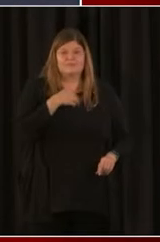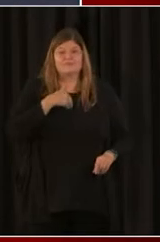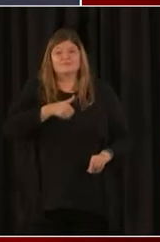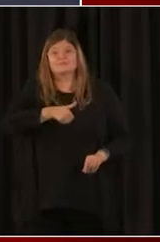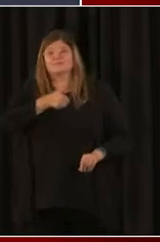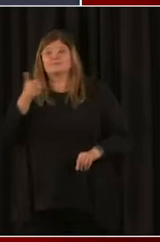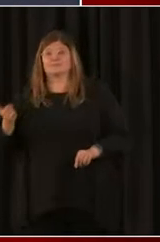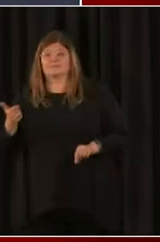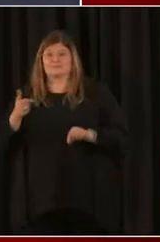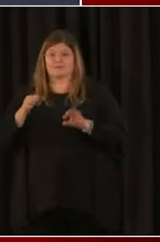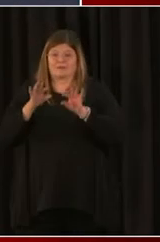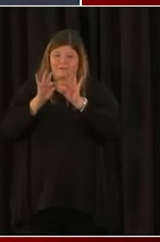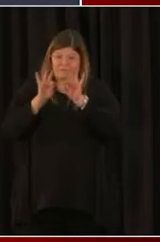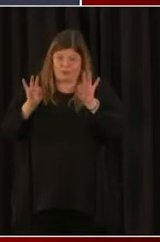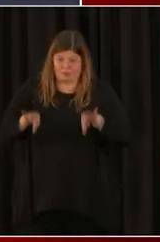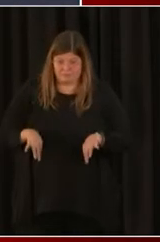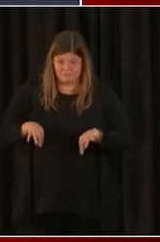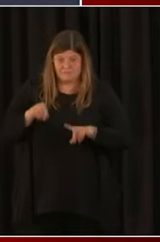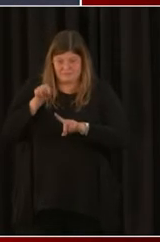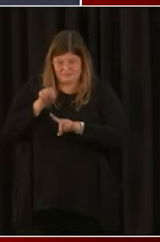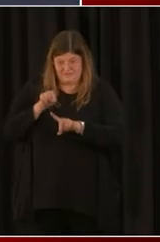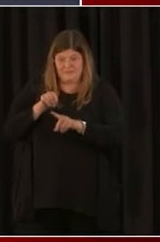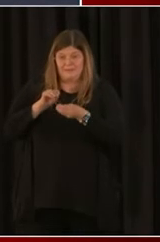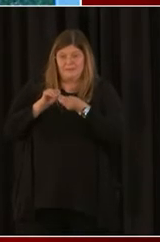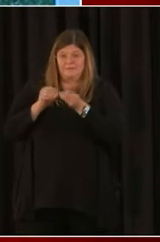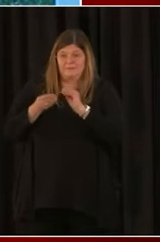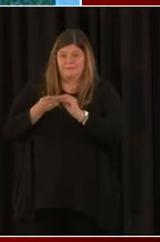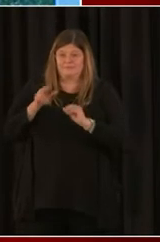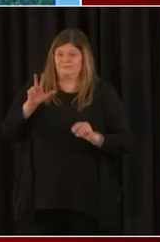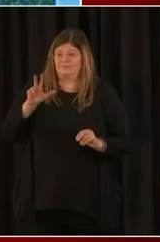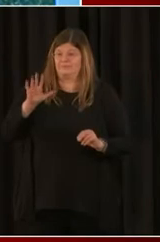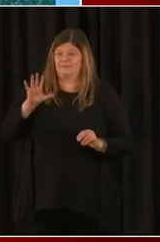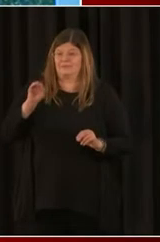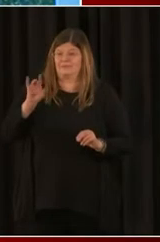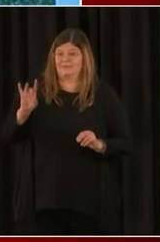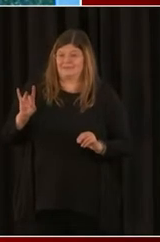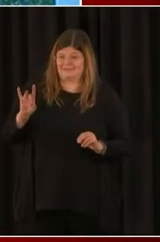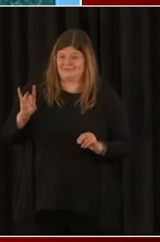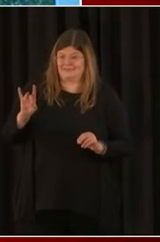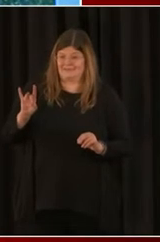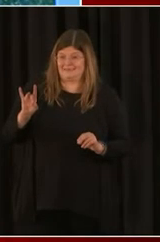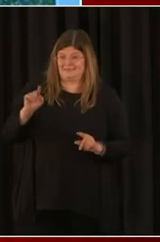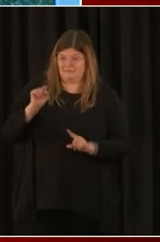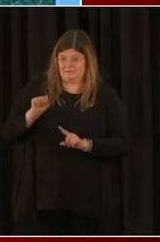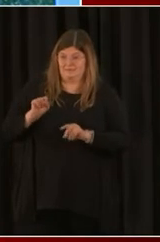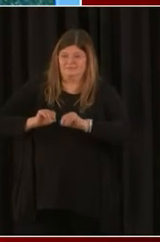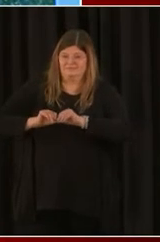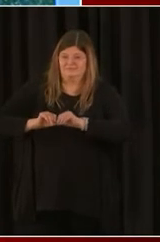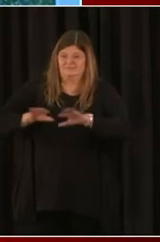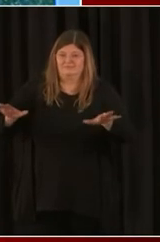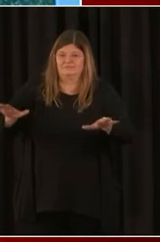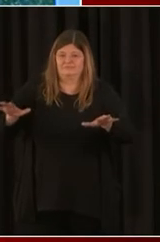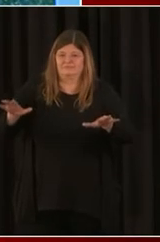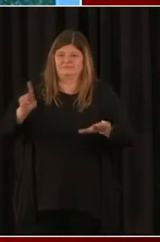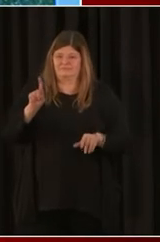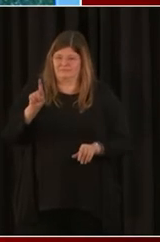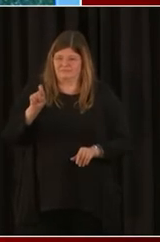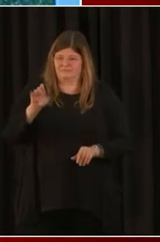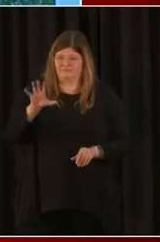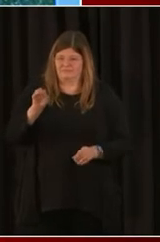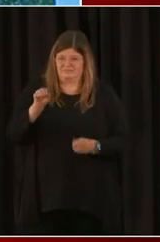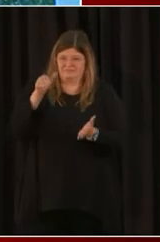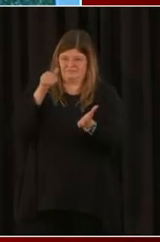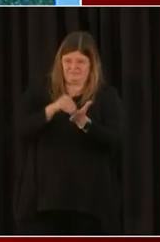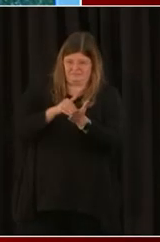coming out, the 35, there's going to be another 3508 form coming out for loans $150,000 and below.